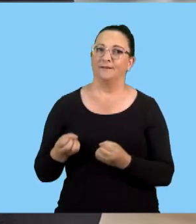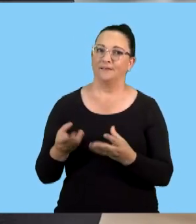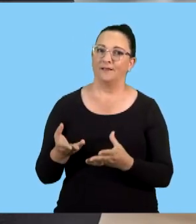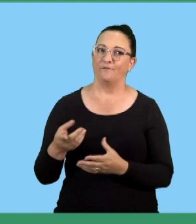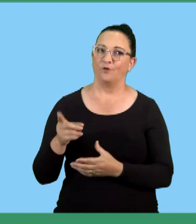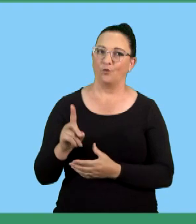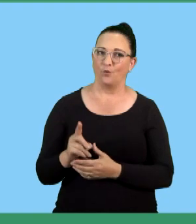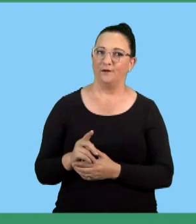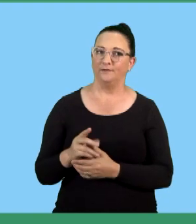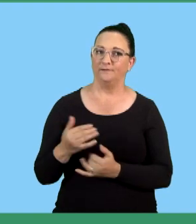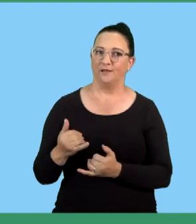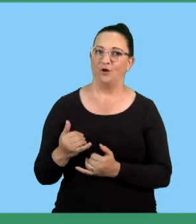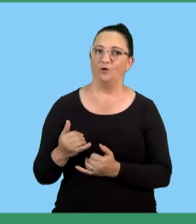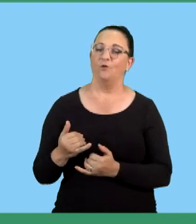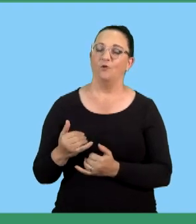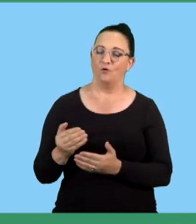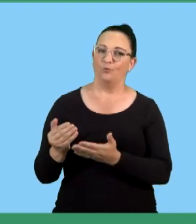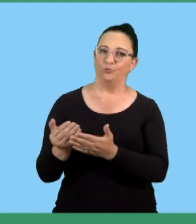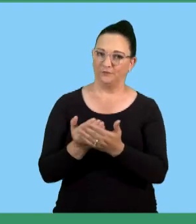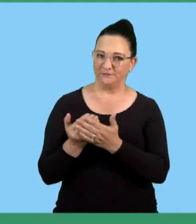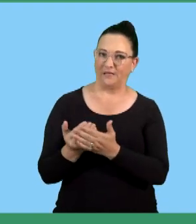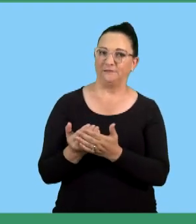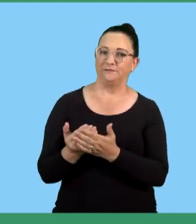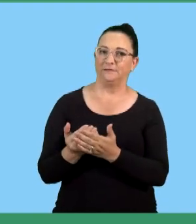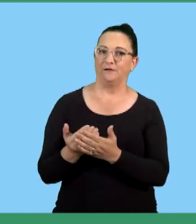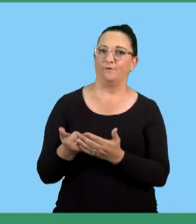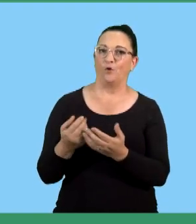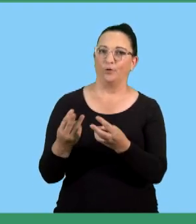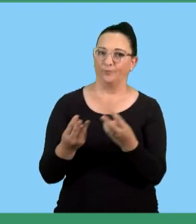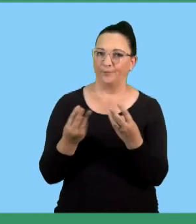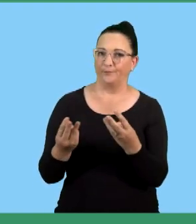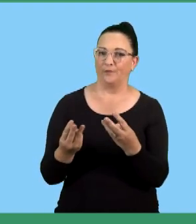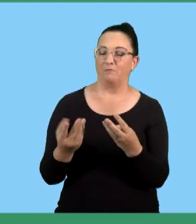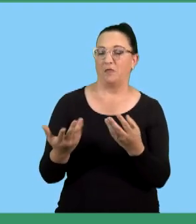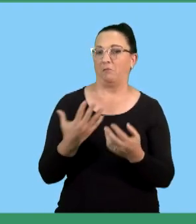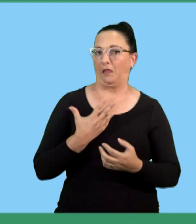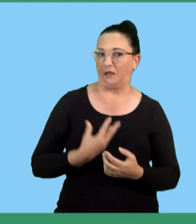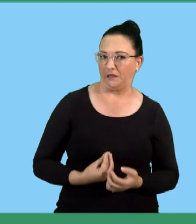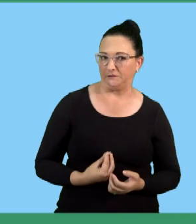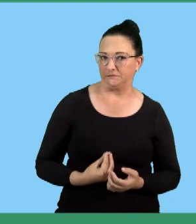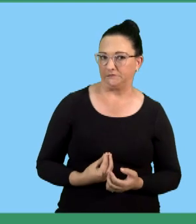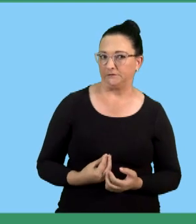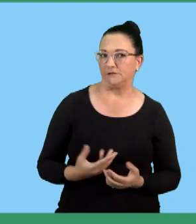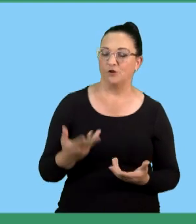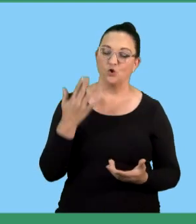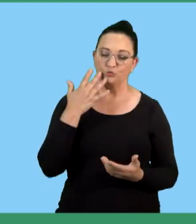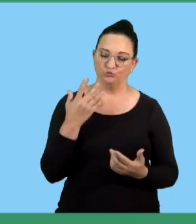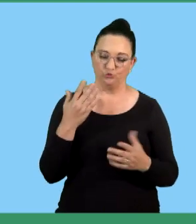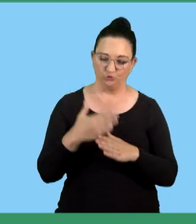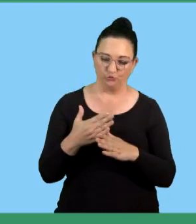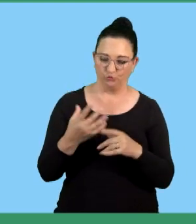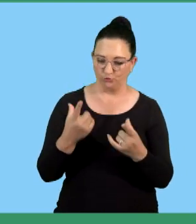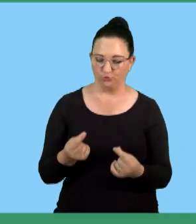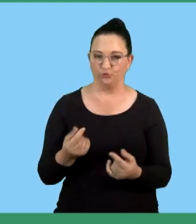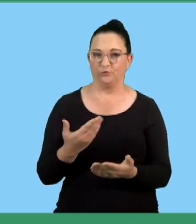It provides a comprehensive protection to employees who are injured in the course of performing their